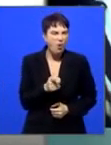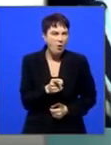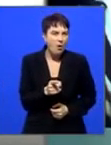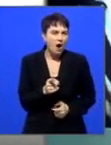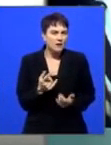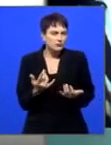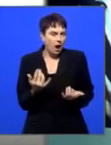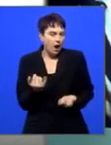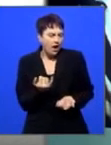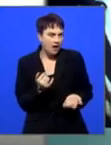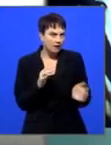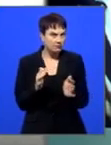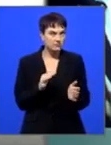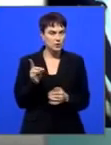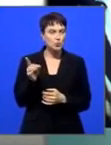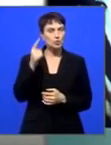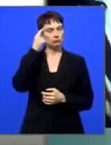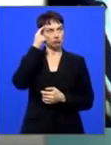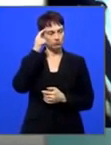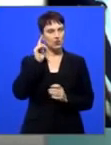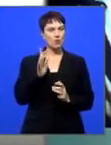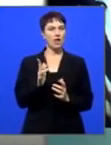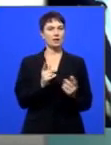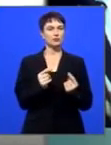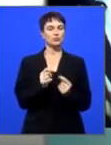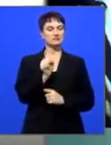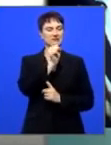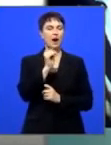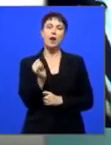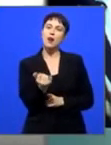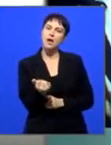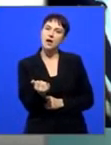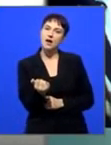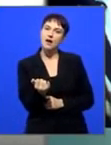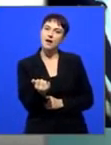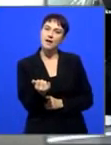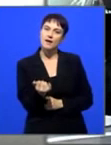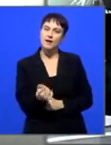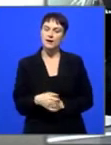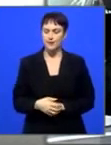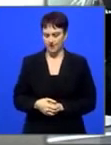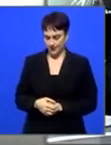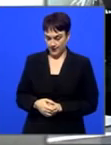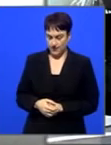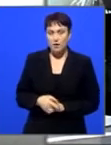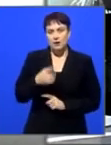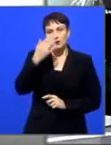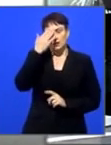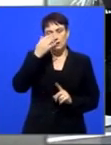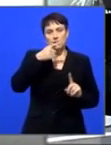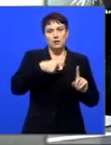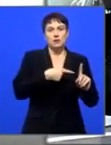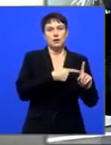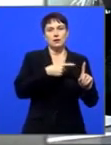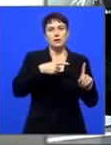be on offer today? How are you going to choose to remind South Africans of this great statesman? Well, you know, music has been a big part